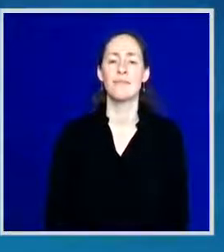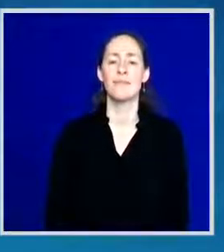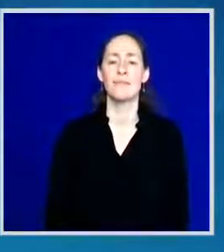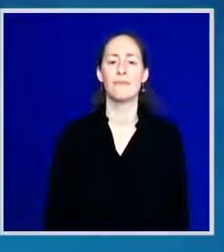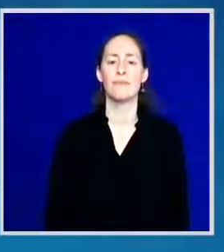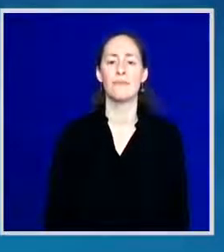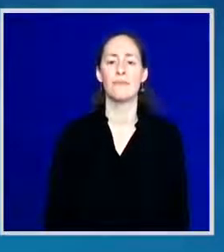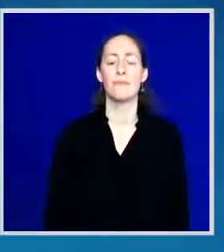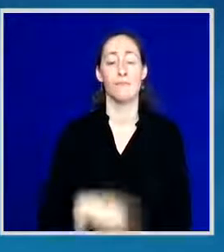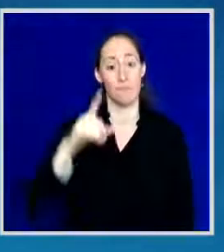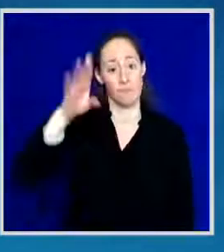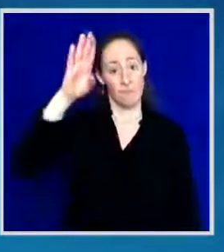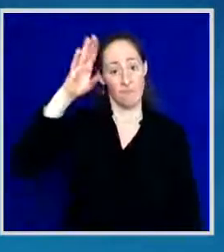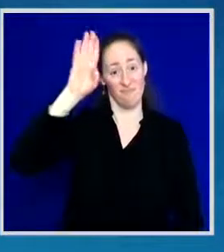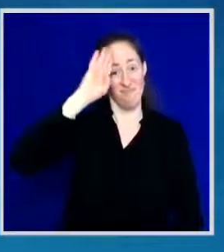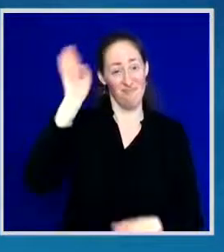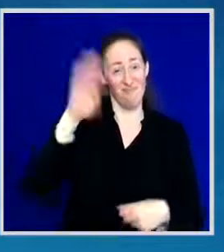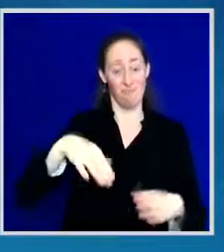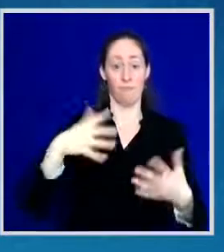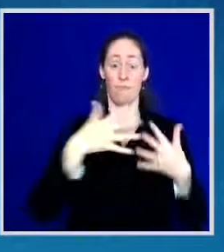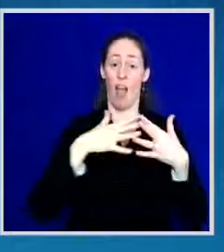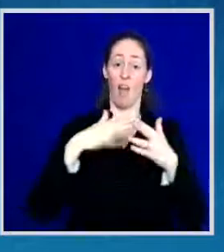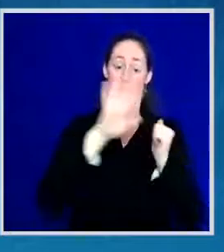in poverty, out of poverty.